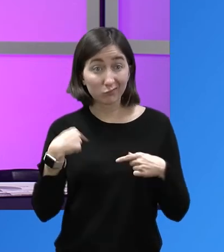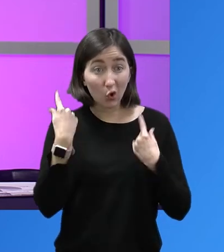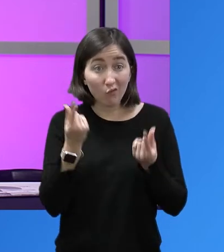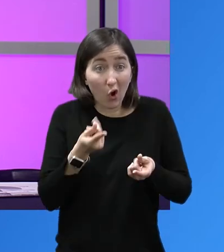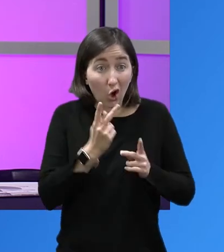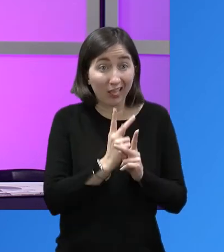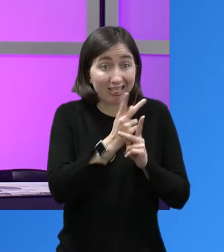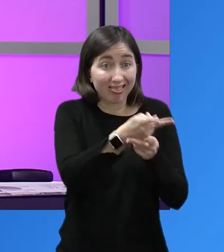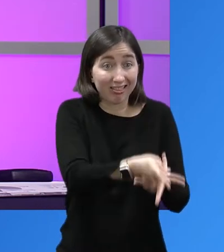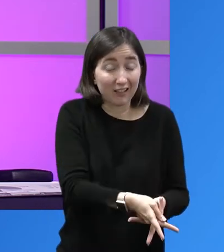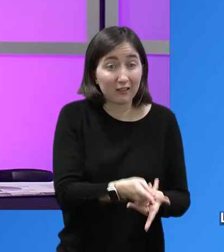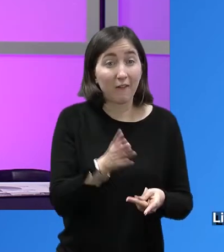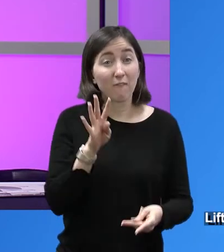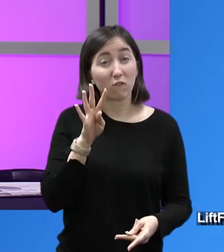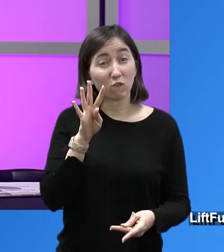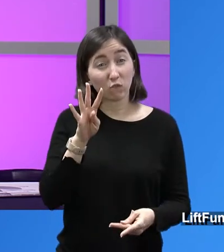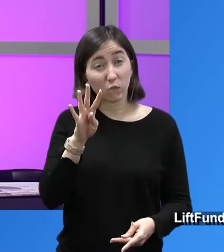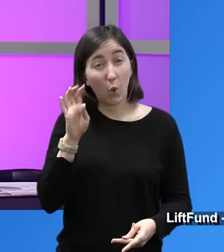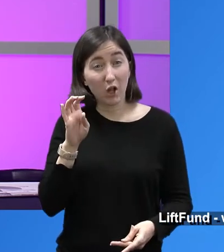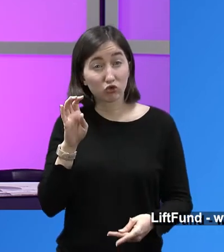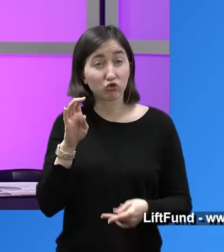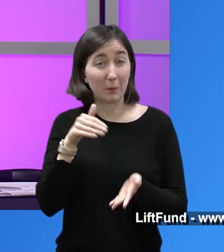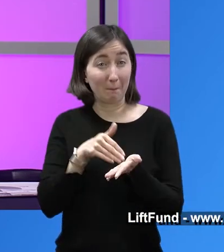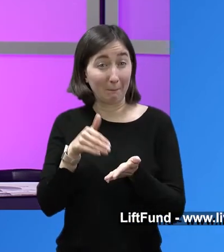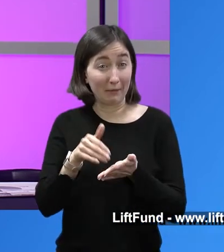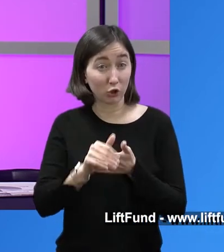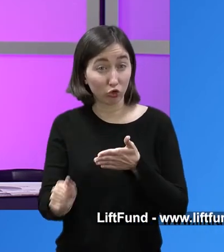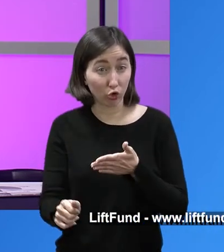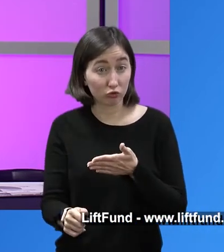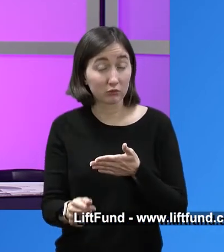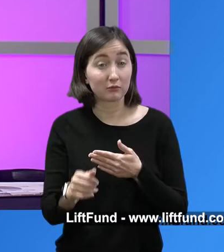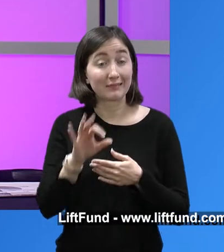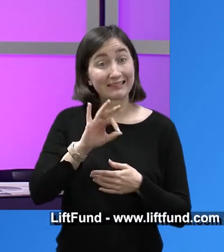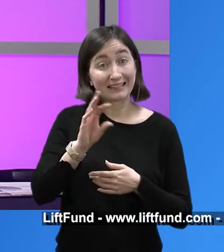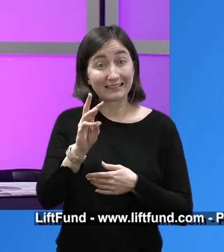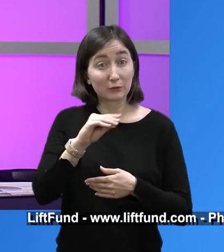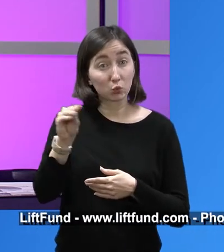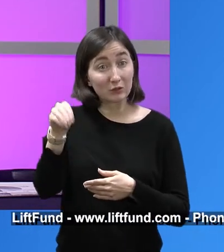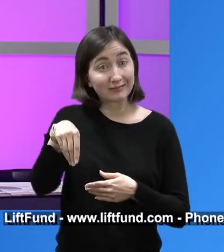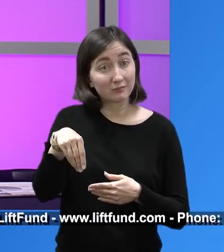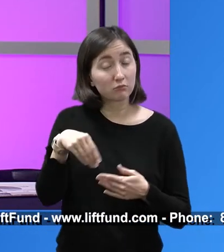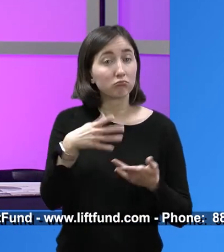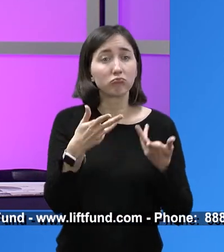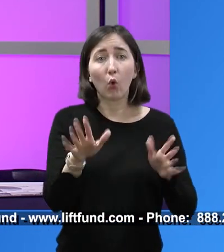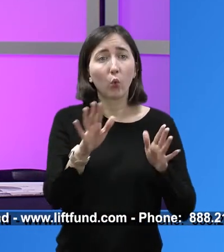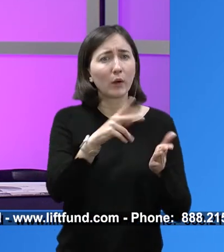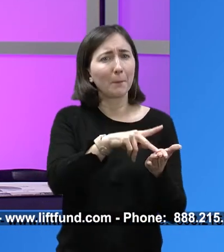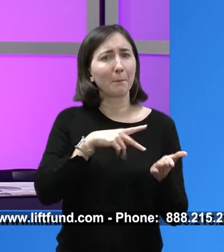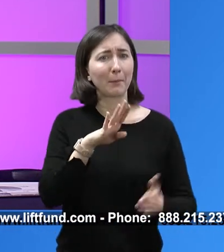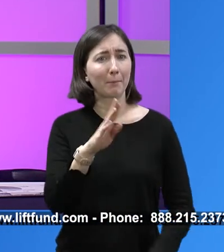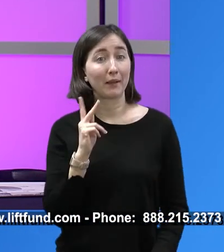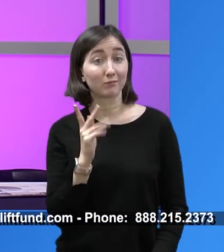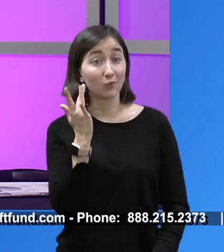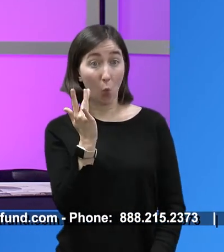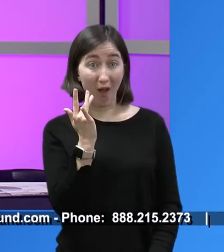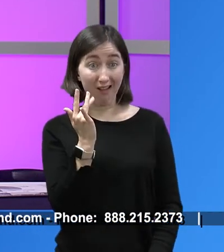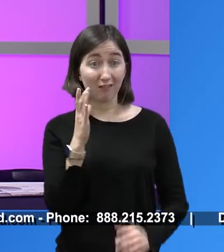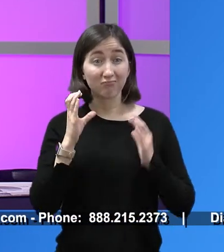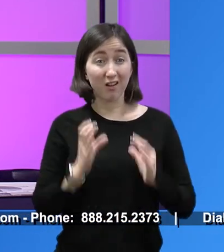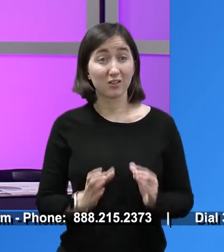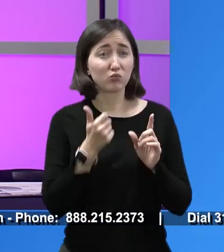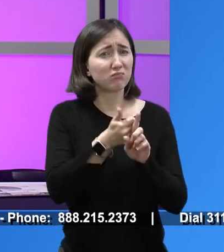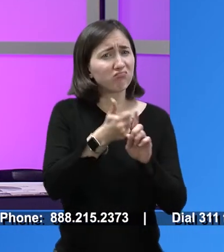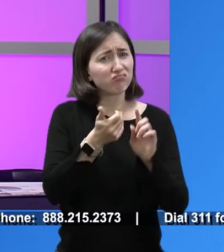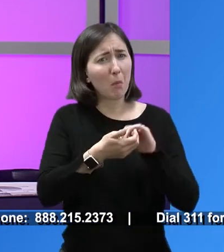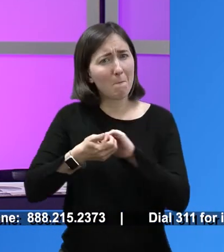of which 96% of that has been repaid. And it's because our customers are our partners and they're wanting